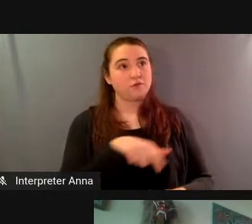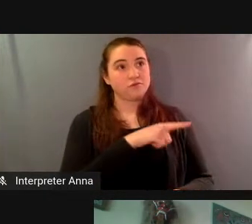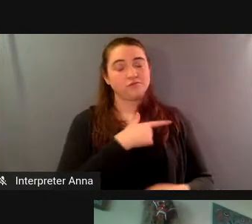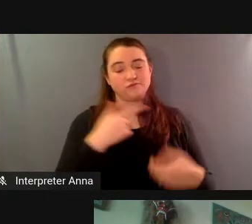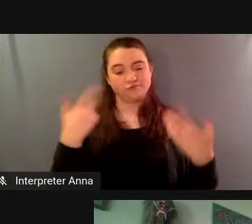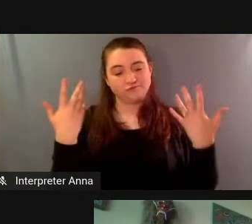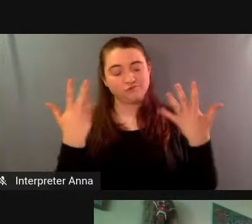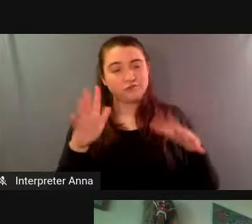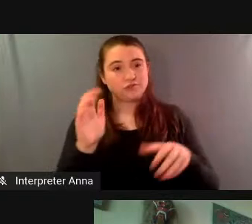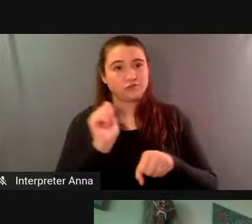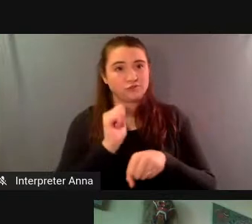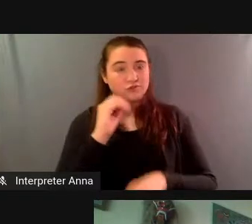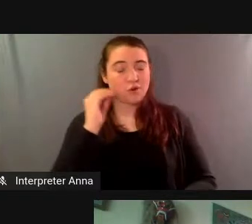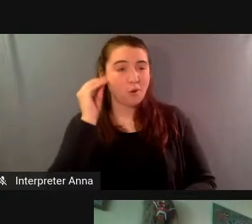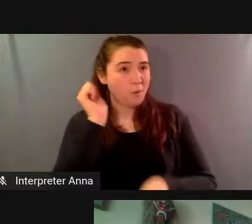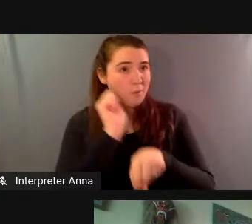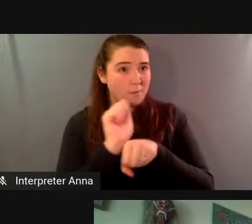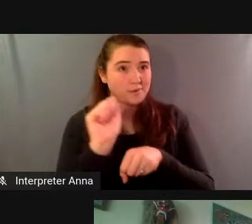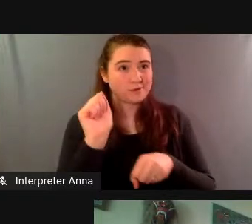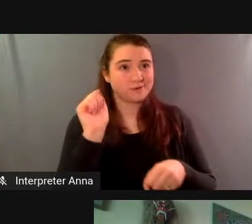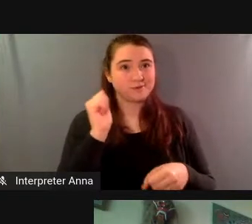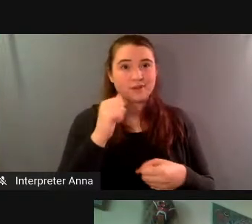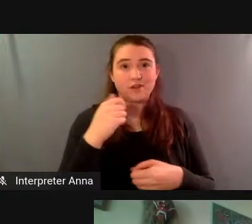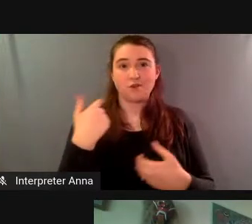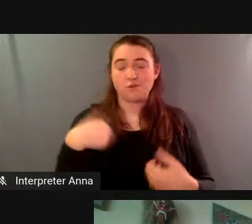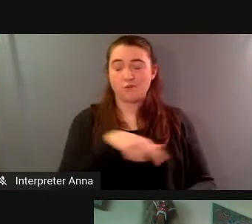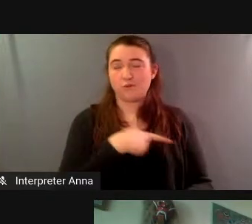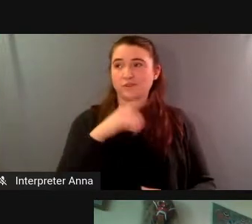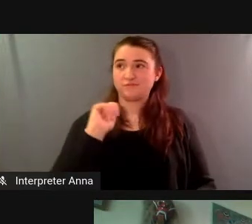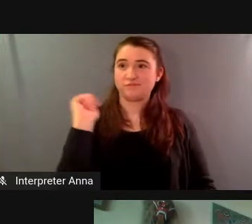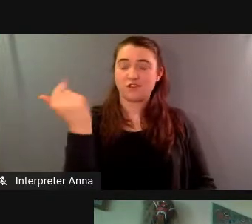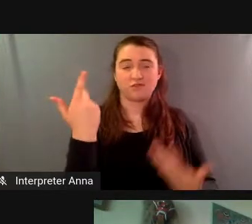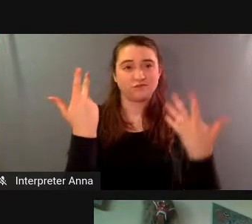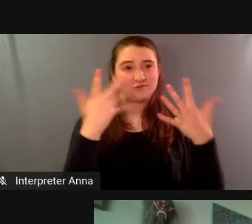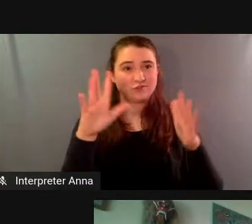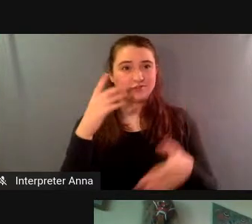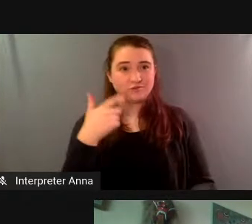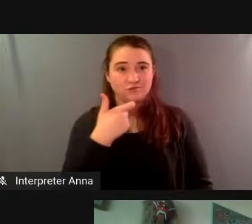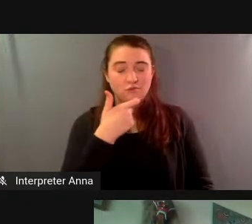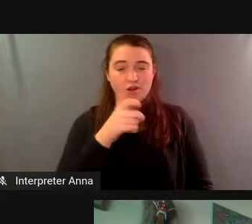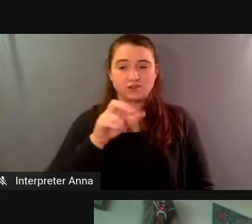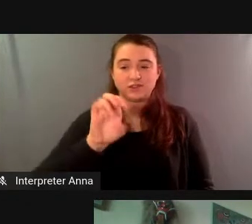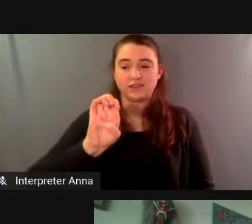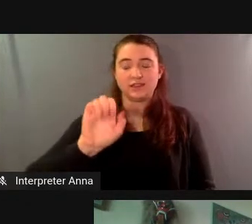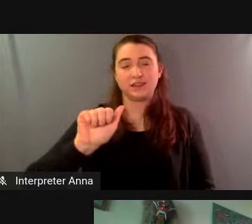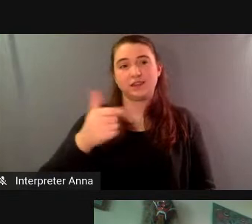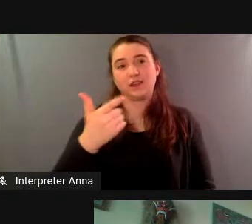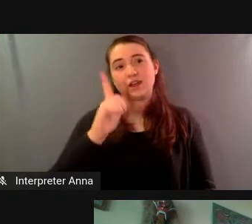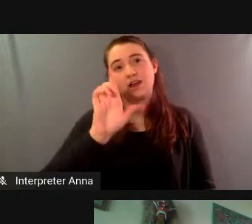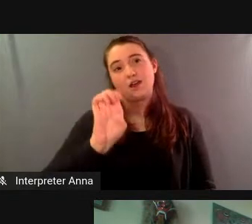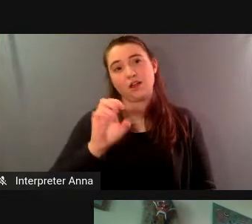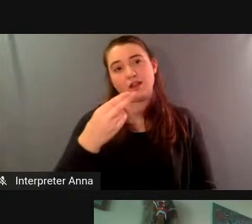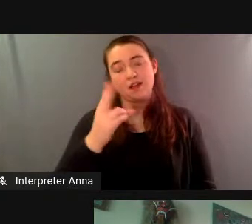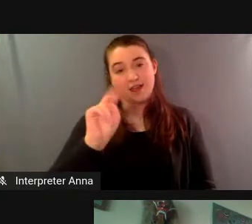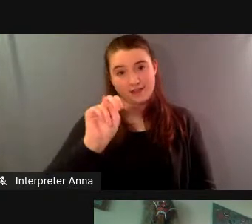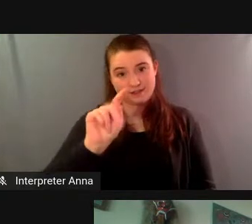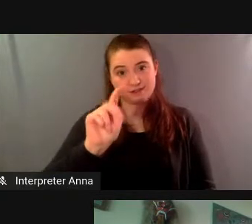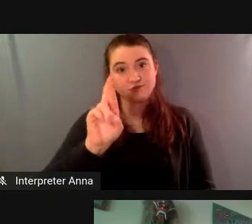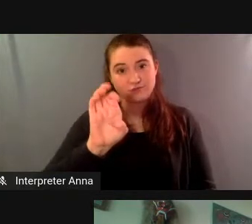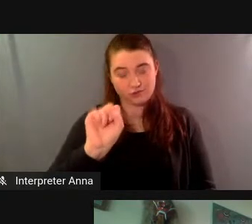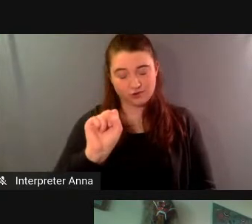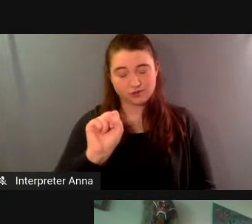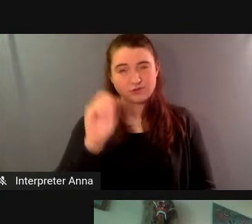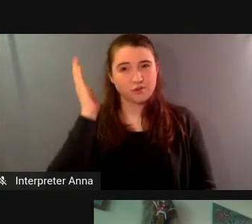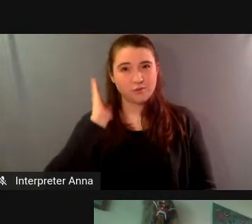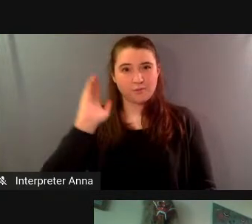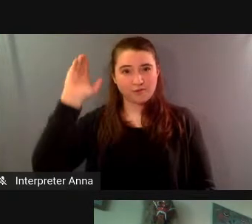huntress was a film that almost all of us had seen quite recently uh before the contact and stacy had